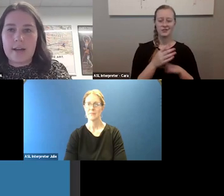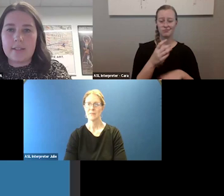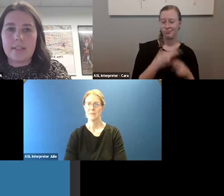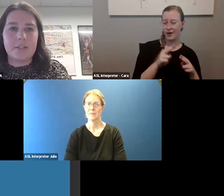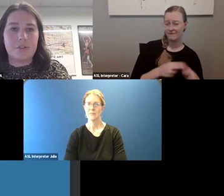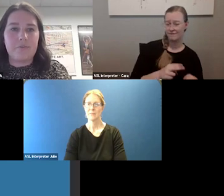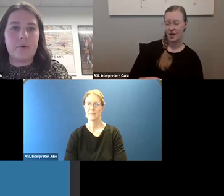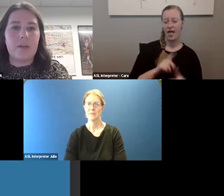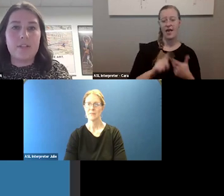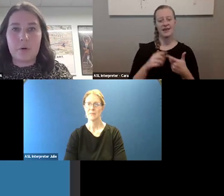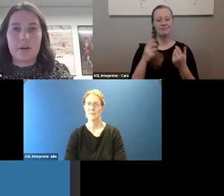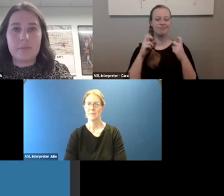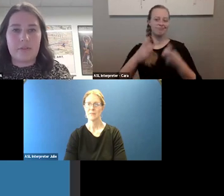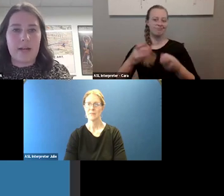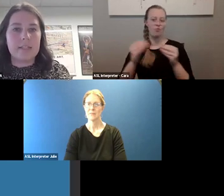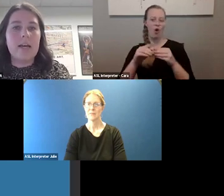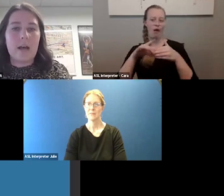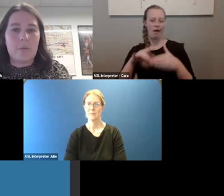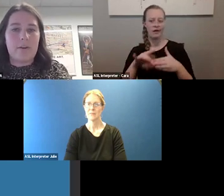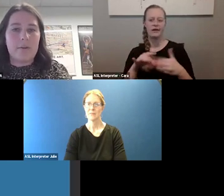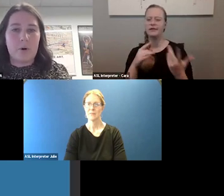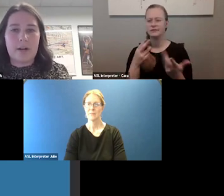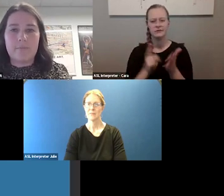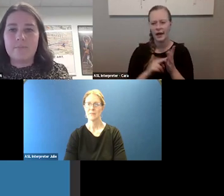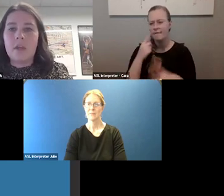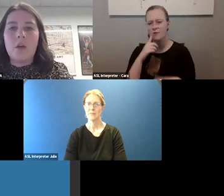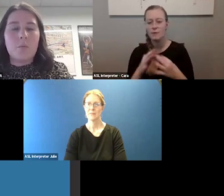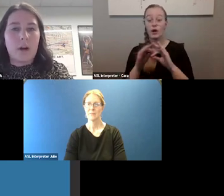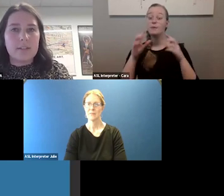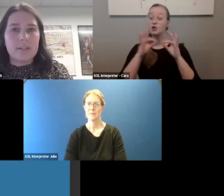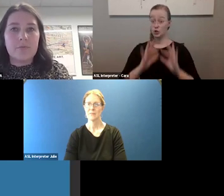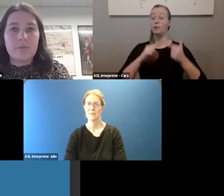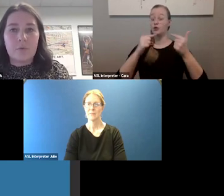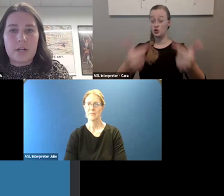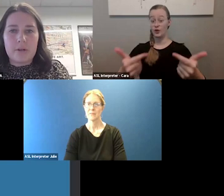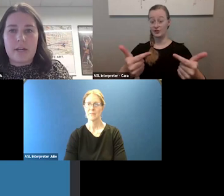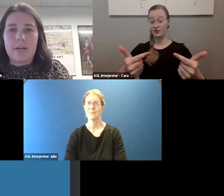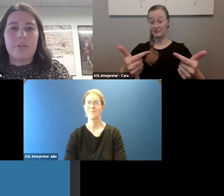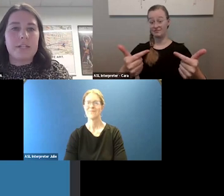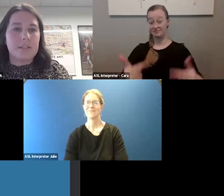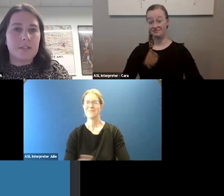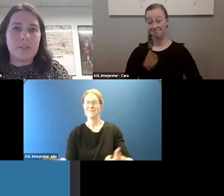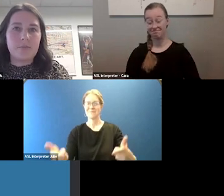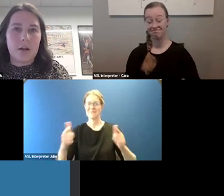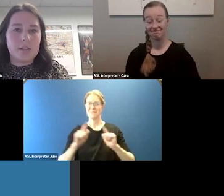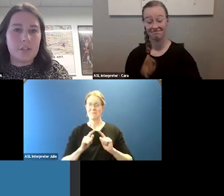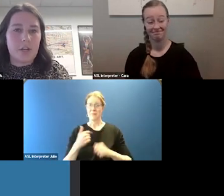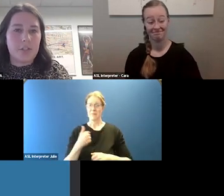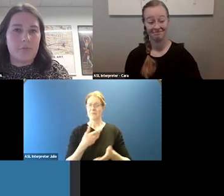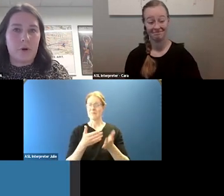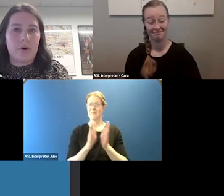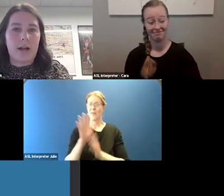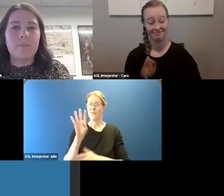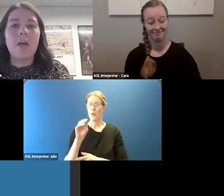some more context and history for what these programs fund and why they're important. We're asking for $40 million for the Assistance for Arts